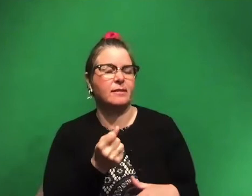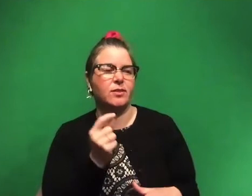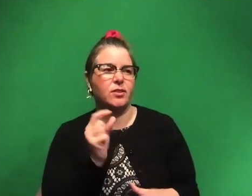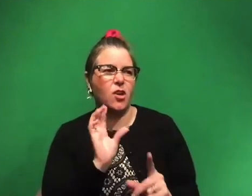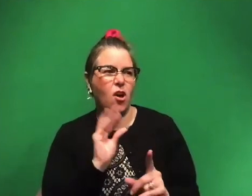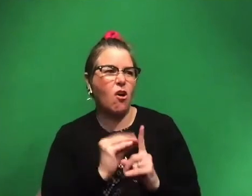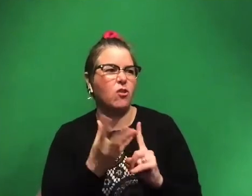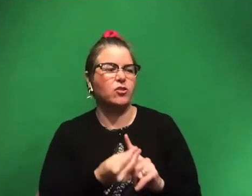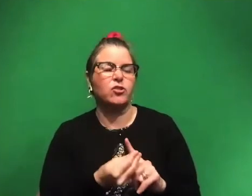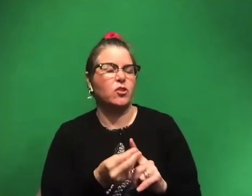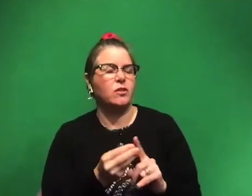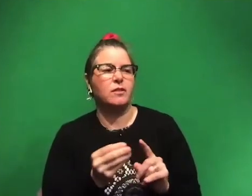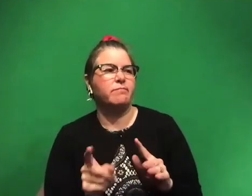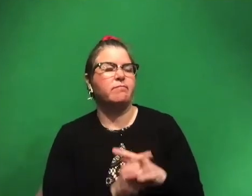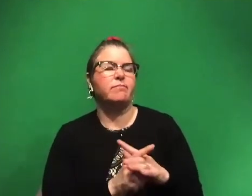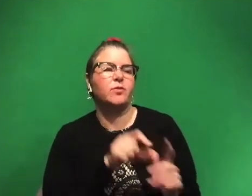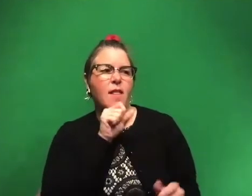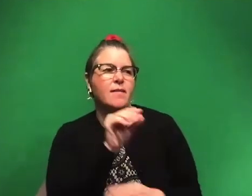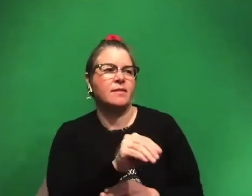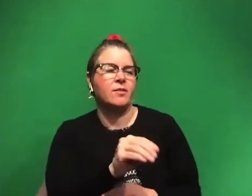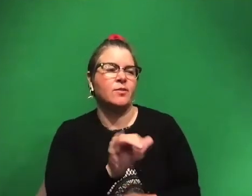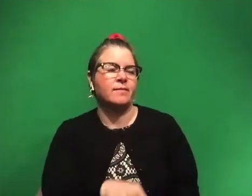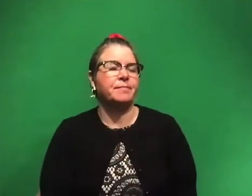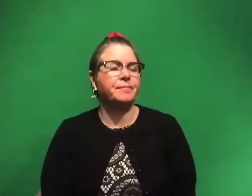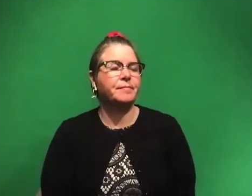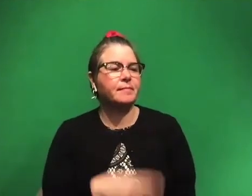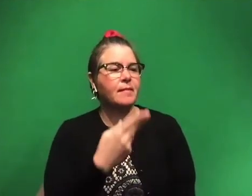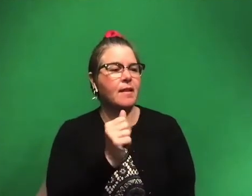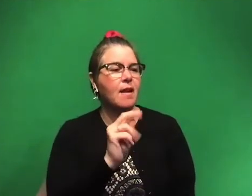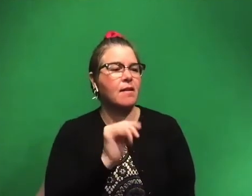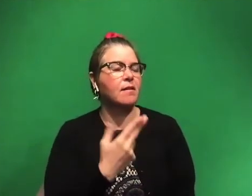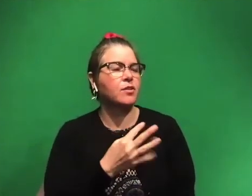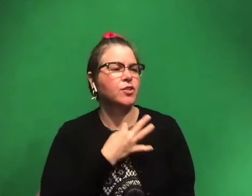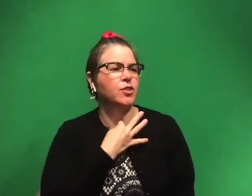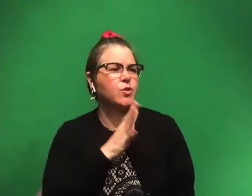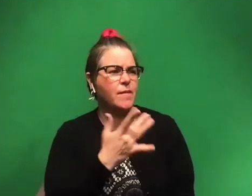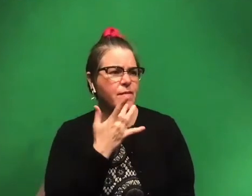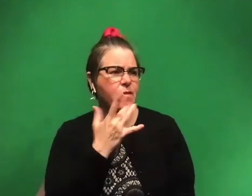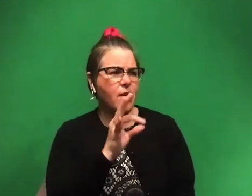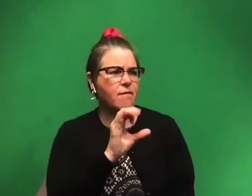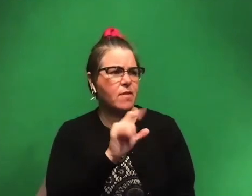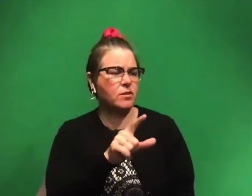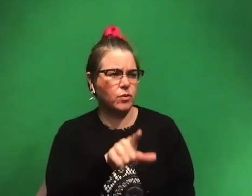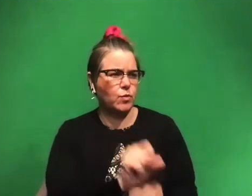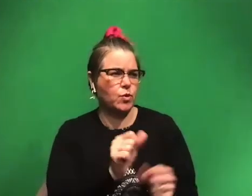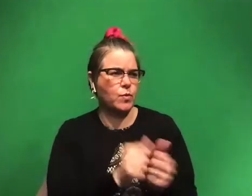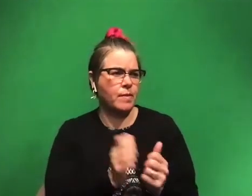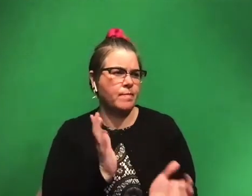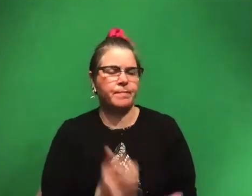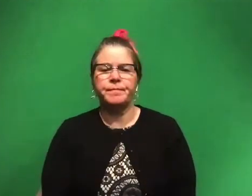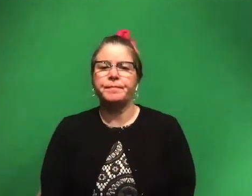moment, loving dinosaurs. Um, Hannah would like to know what's your favorite fossil that you've ever worked on? Hmm.